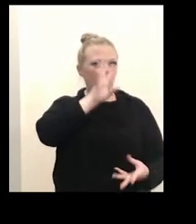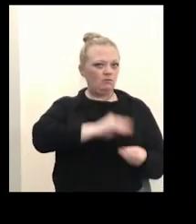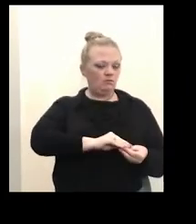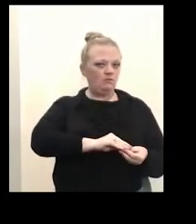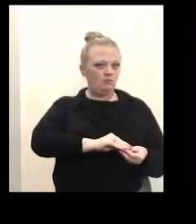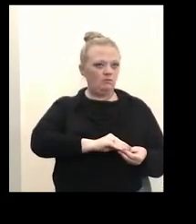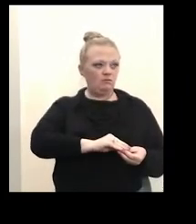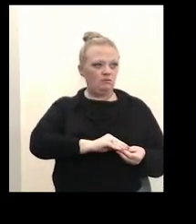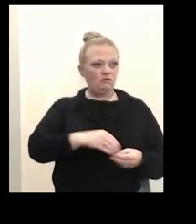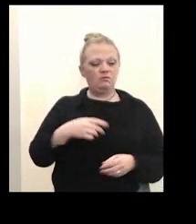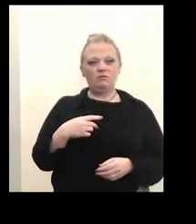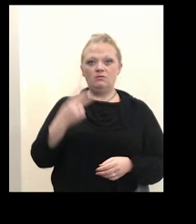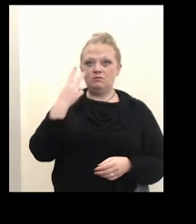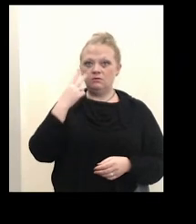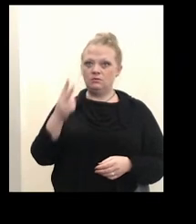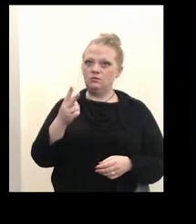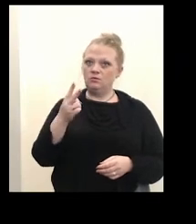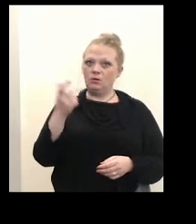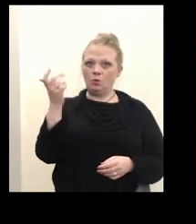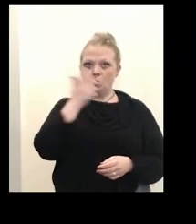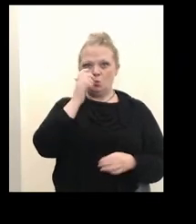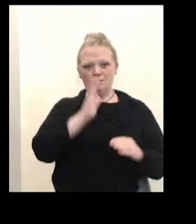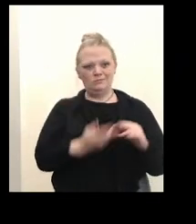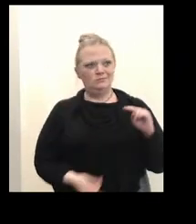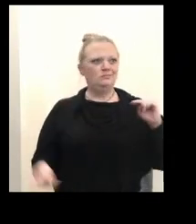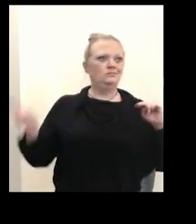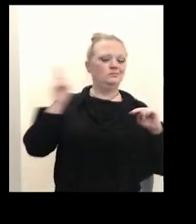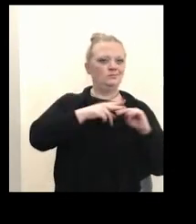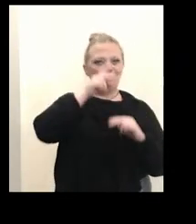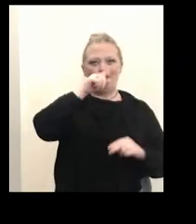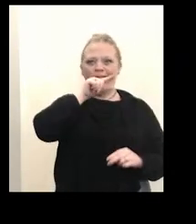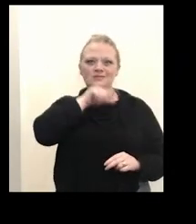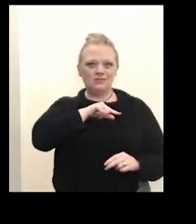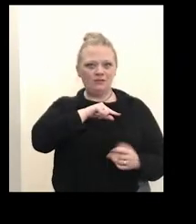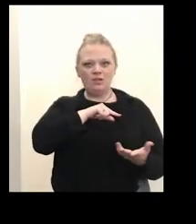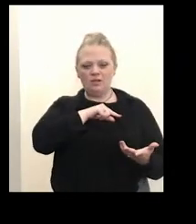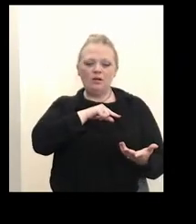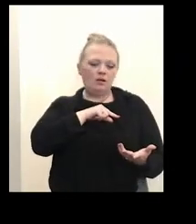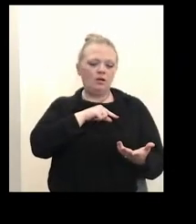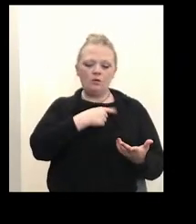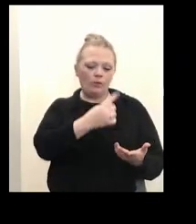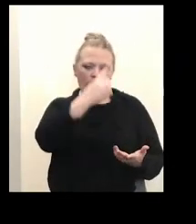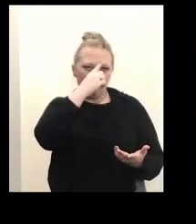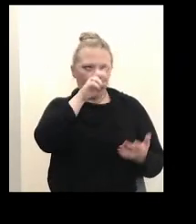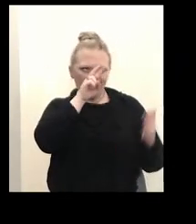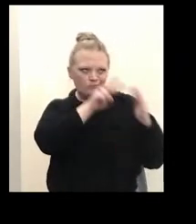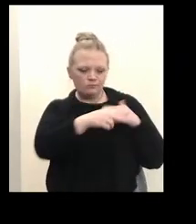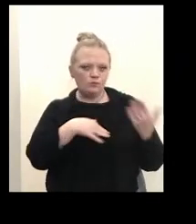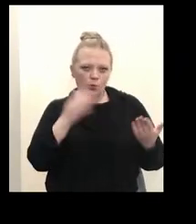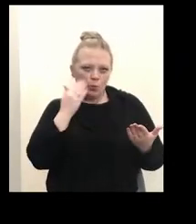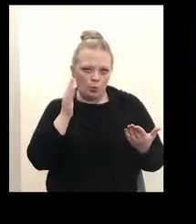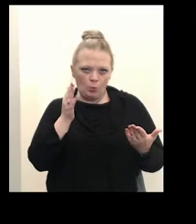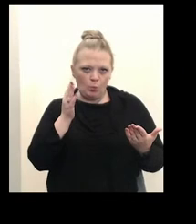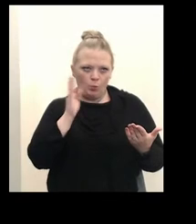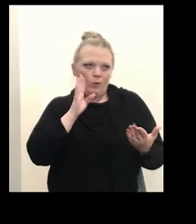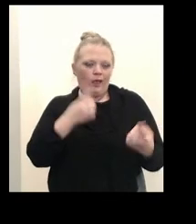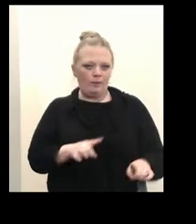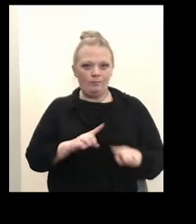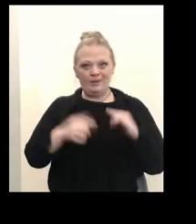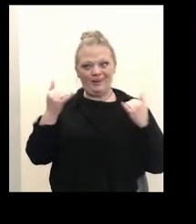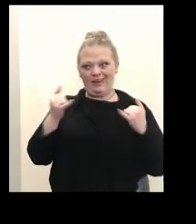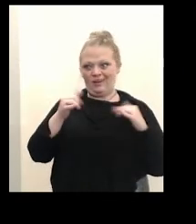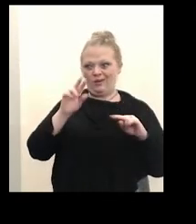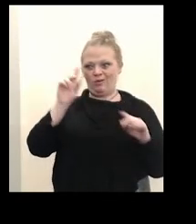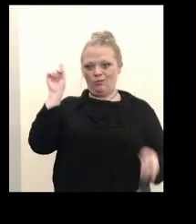did see a big Thanksgiving spike. We kind of figured we'd see a Thanksgiving spike. We saw it, but now we're seeing a decrease in cases